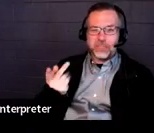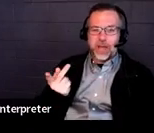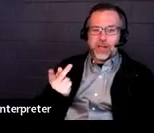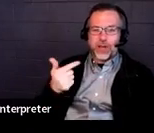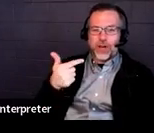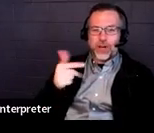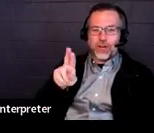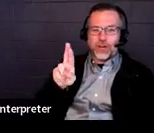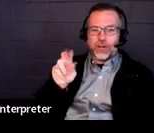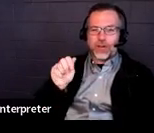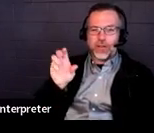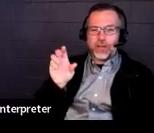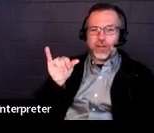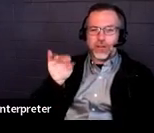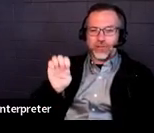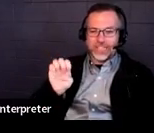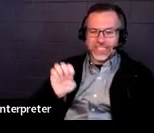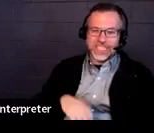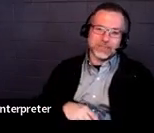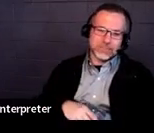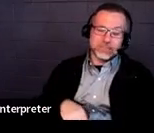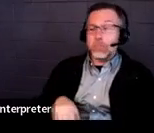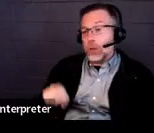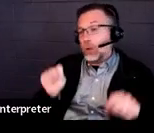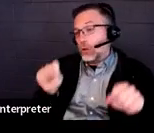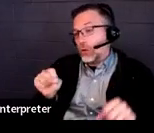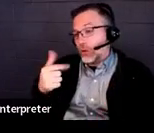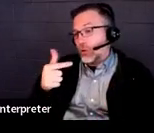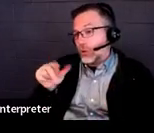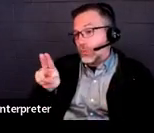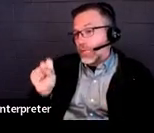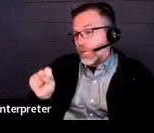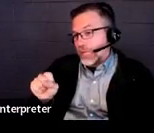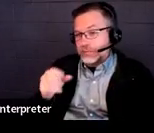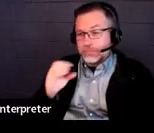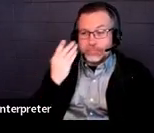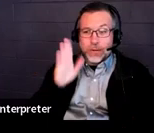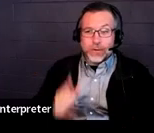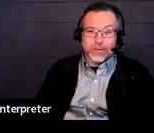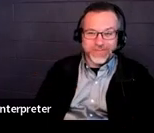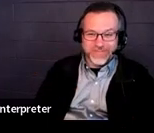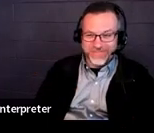Okay. Yes. It could have been Gus. I have no idea. Okay.